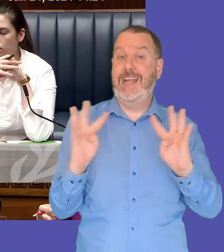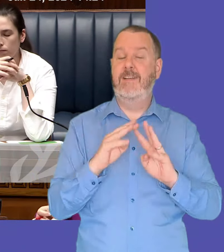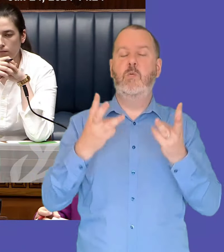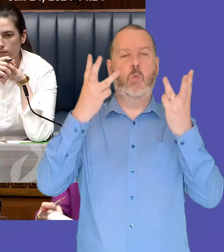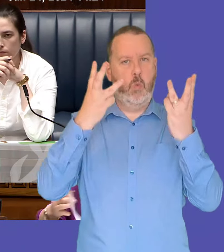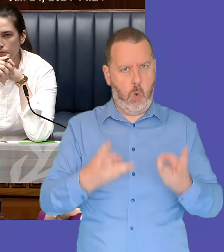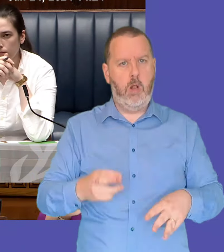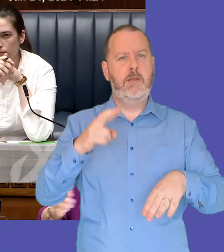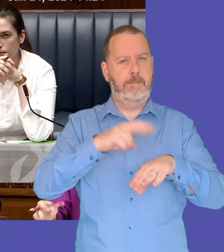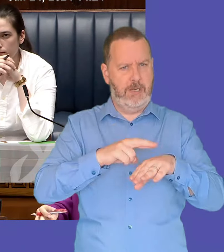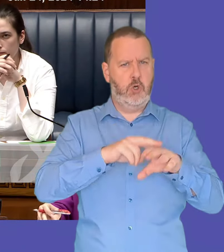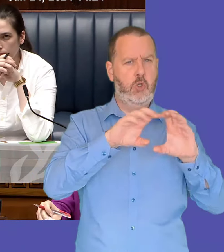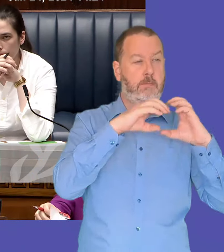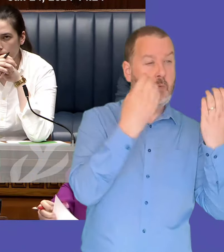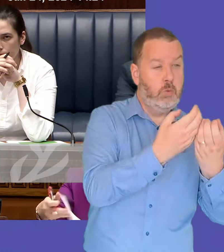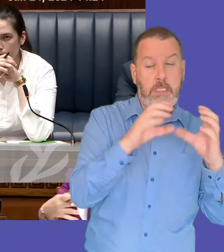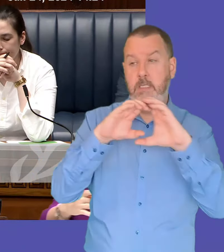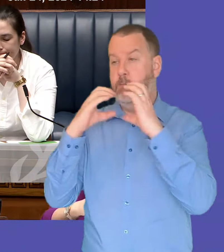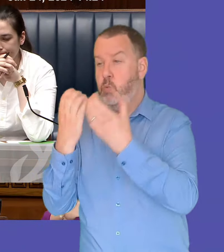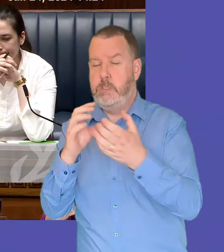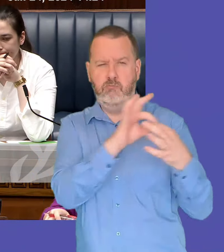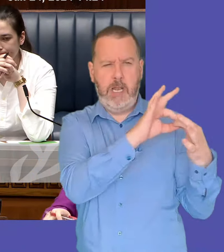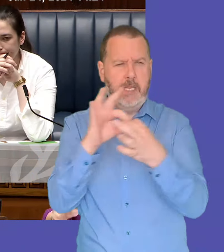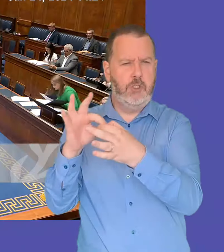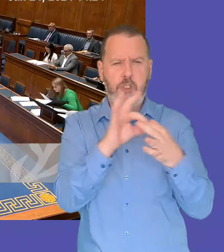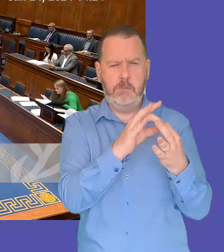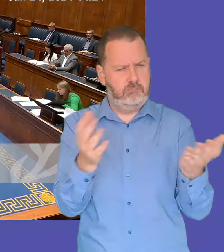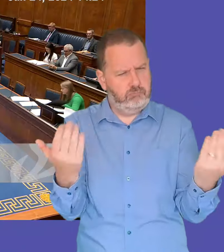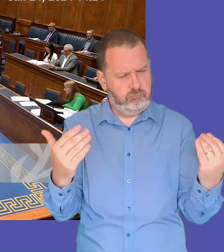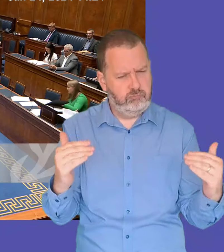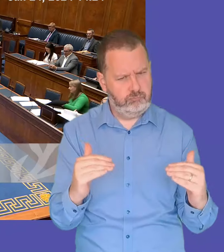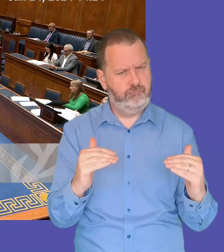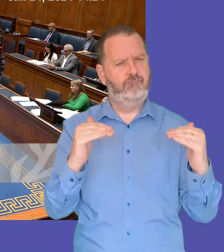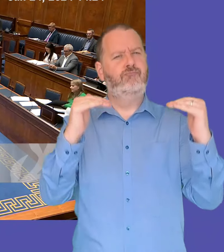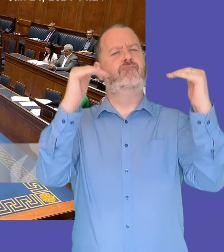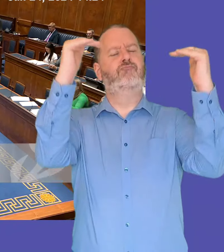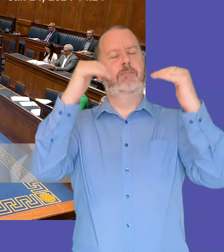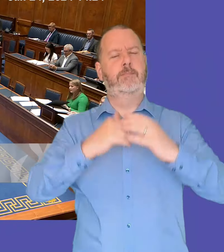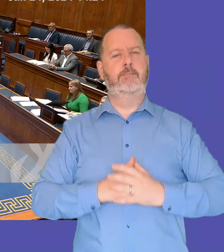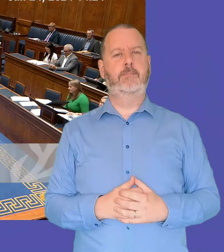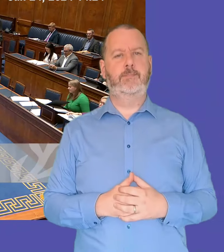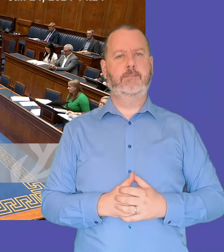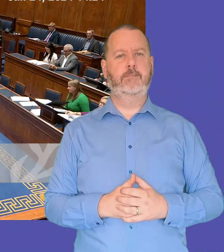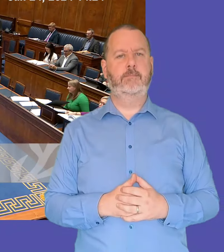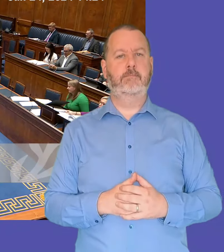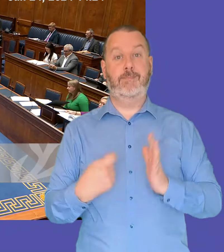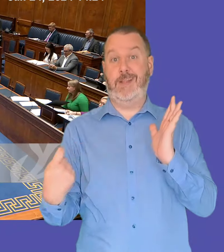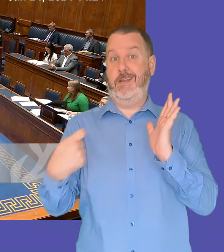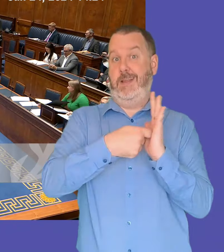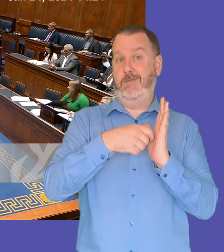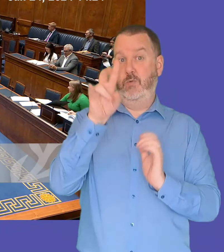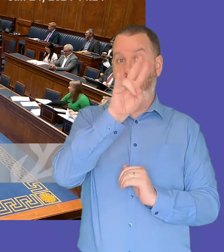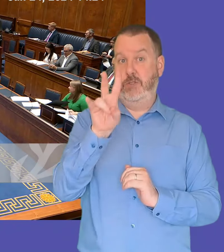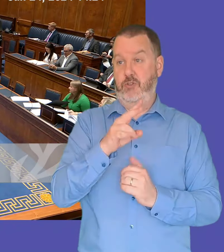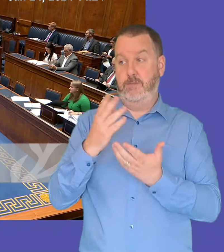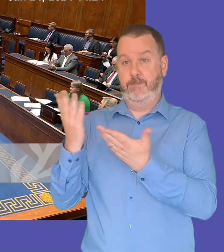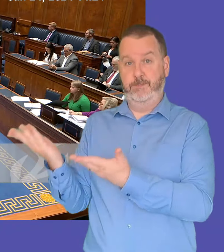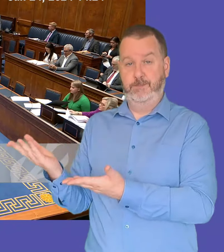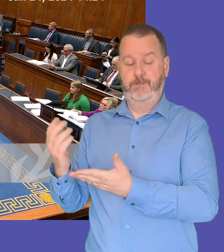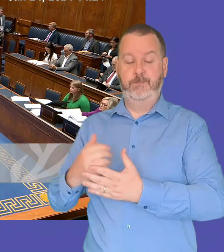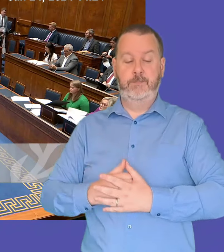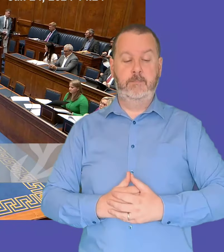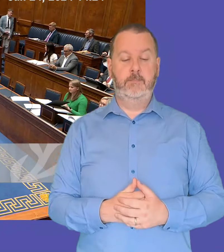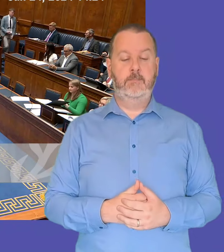and looking forward to building on all of the progress made to date call owen tennison for supplementary deputy